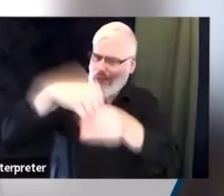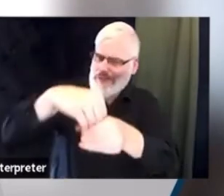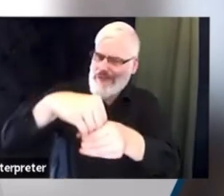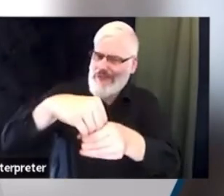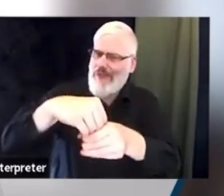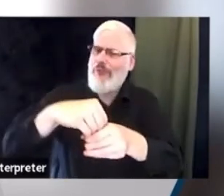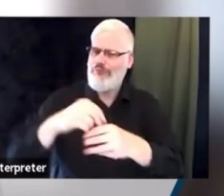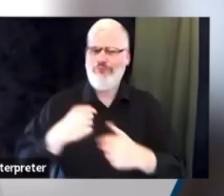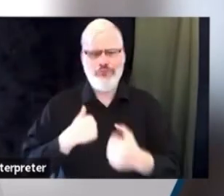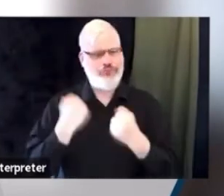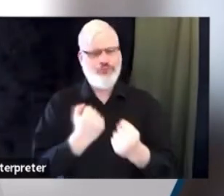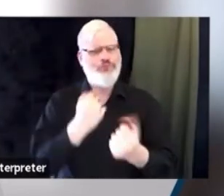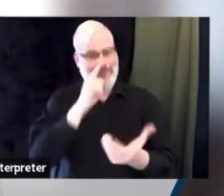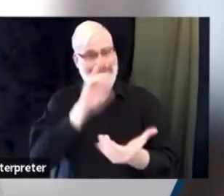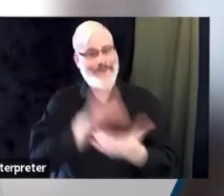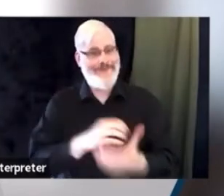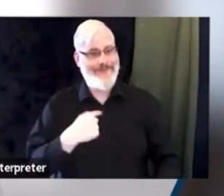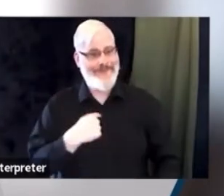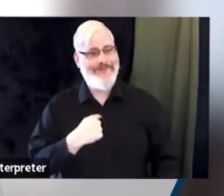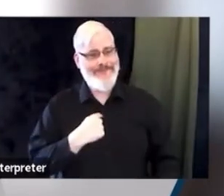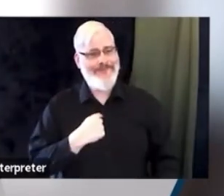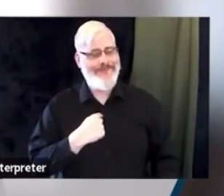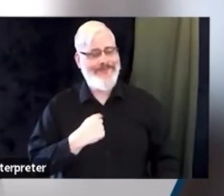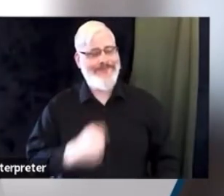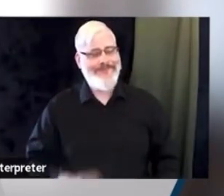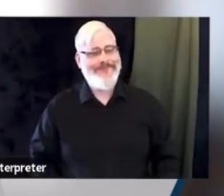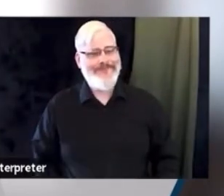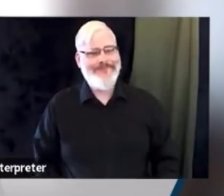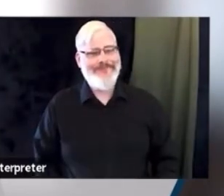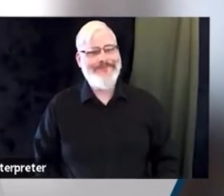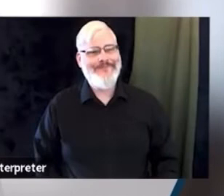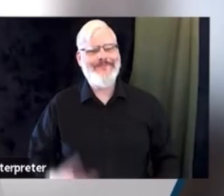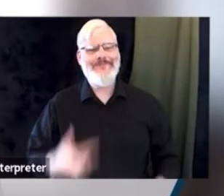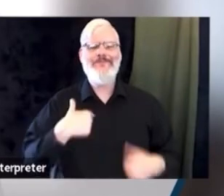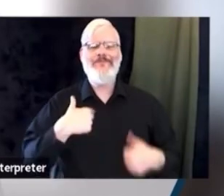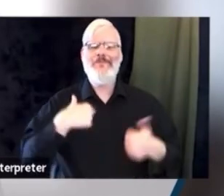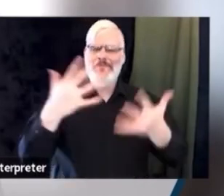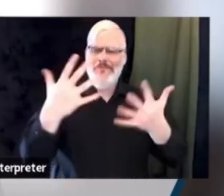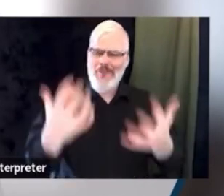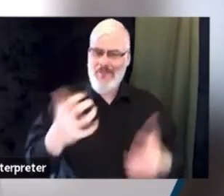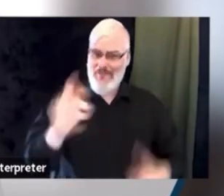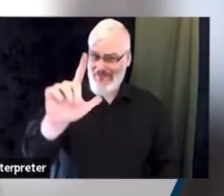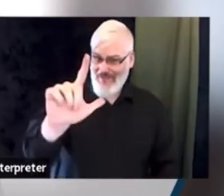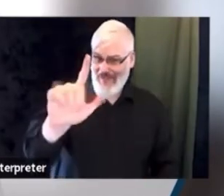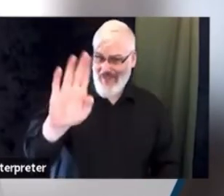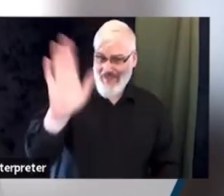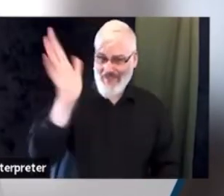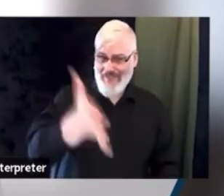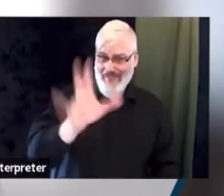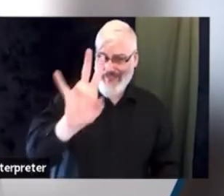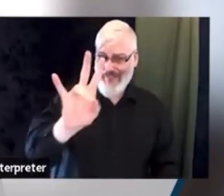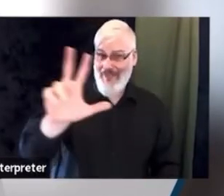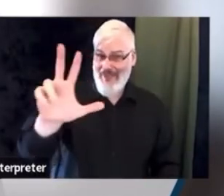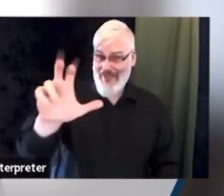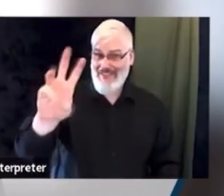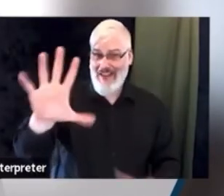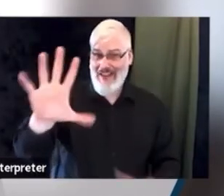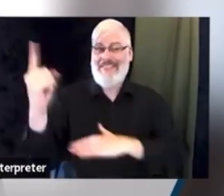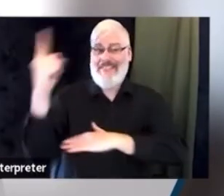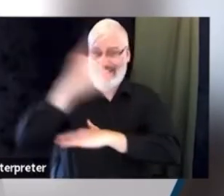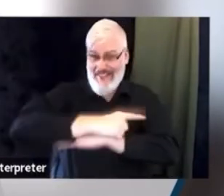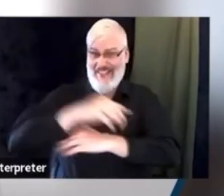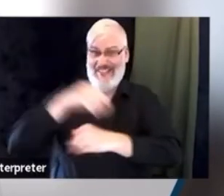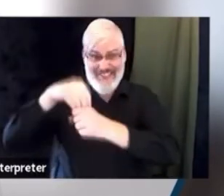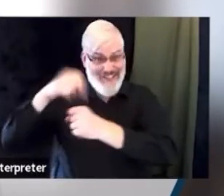24-7, 365-day-a-year task of ours to